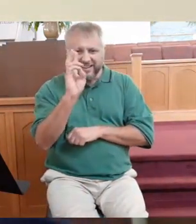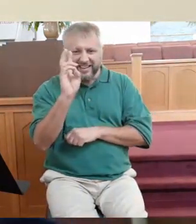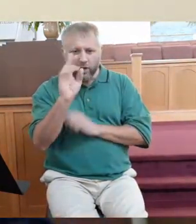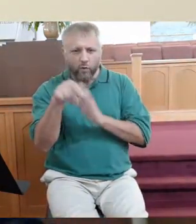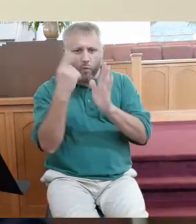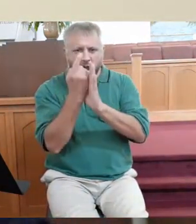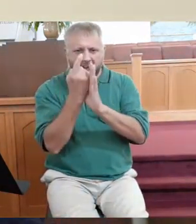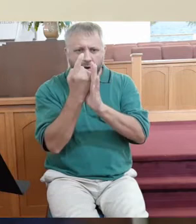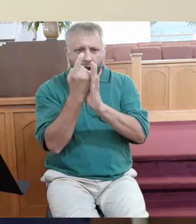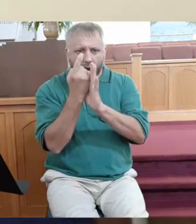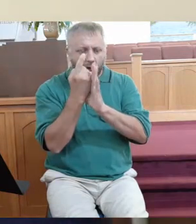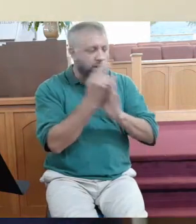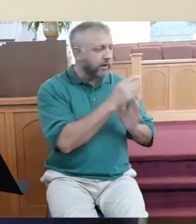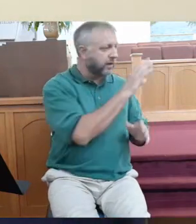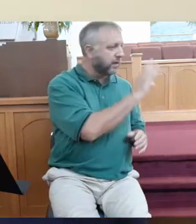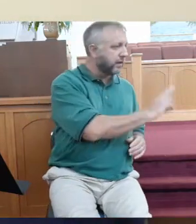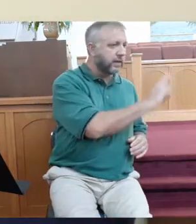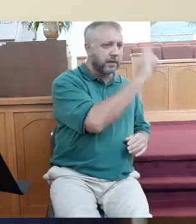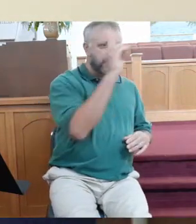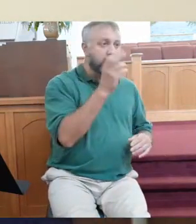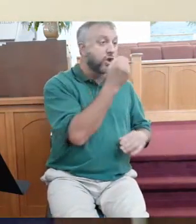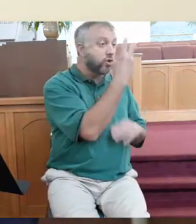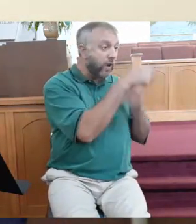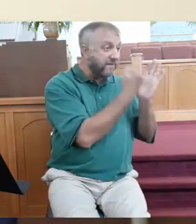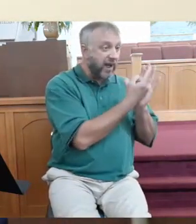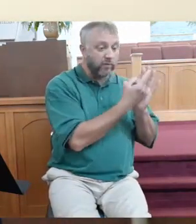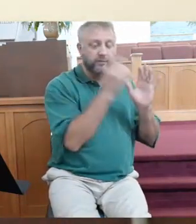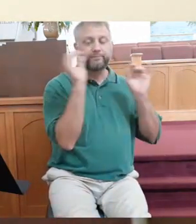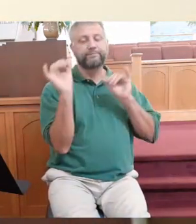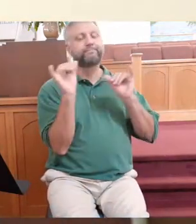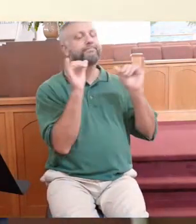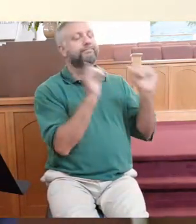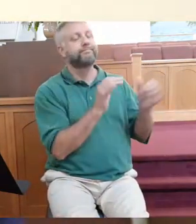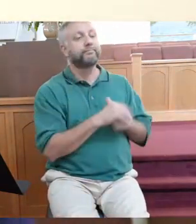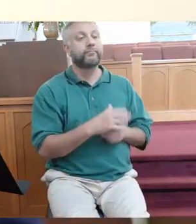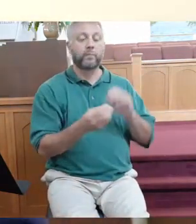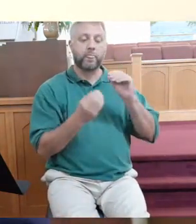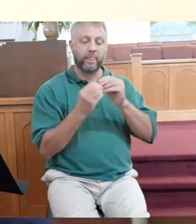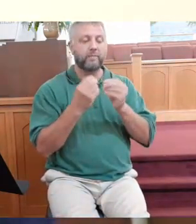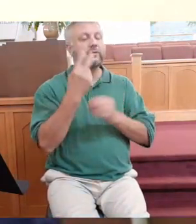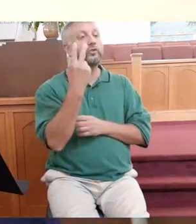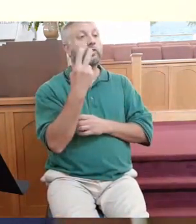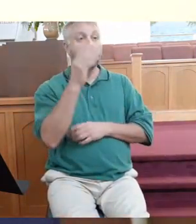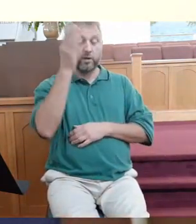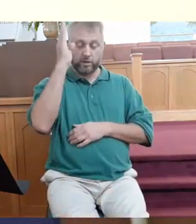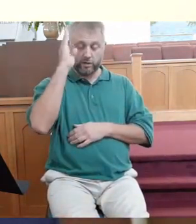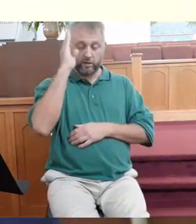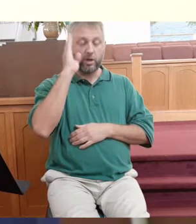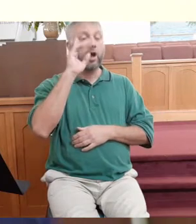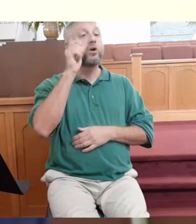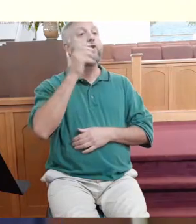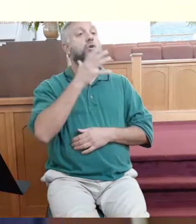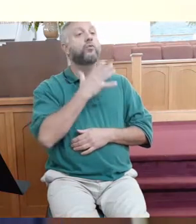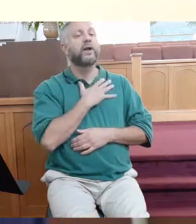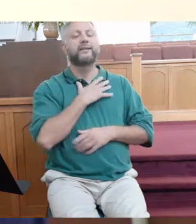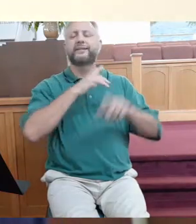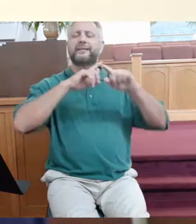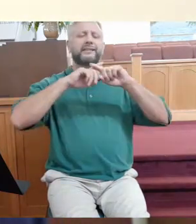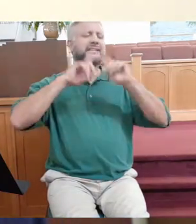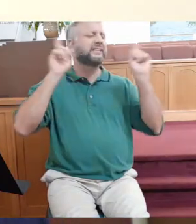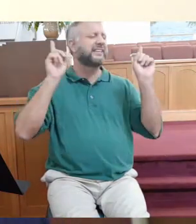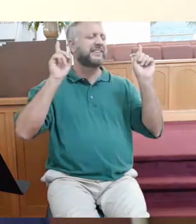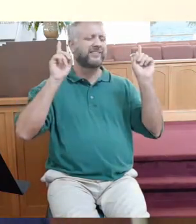to God than those who work from six to six. Number two, God's grace is different from our ideas